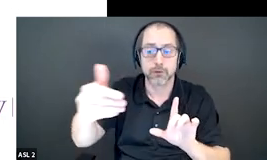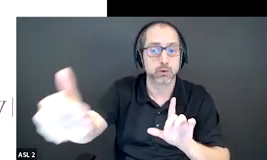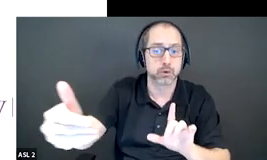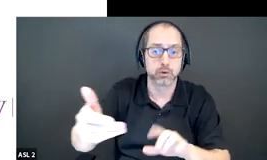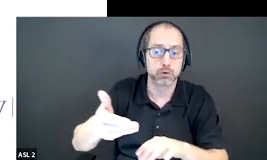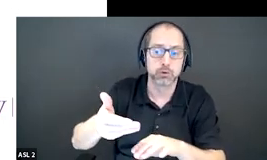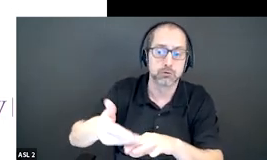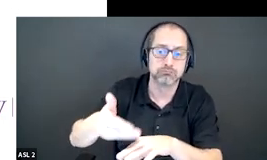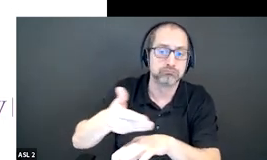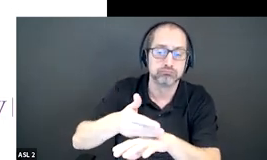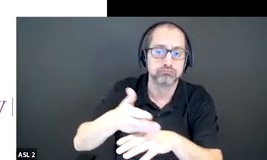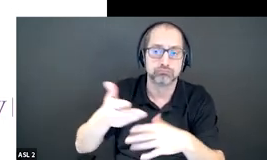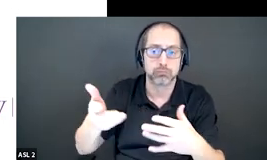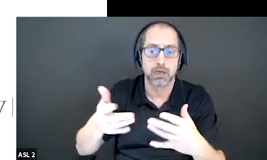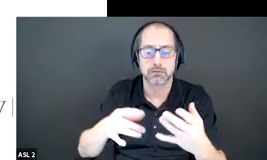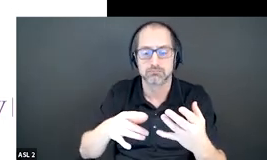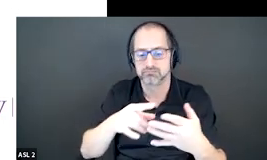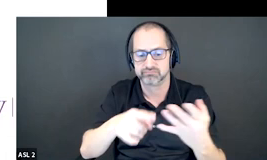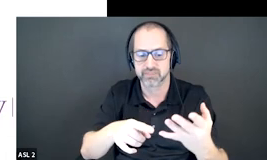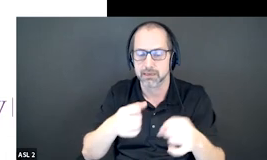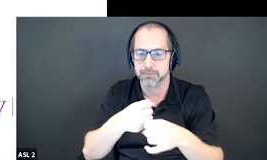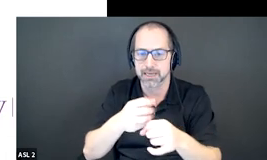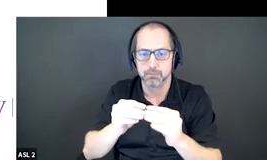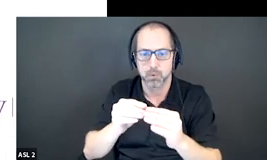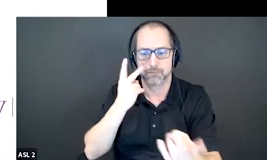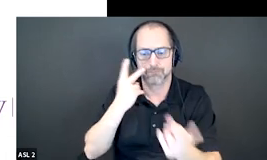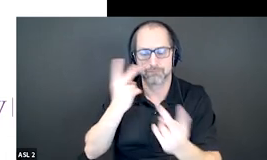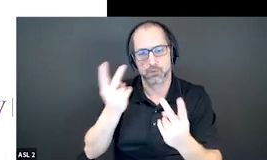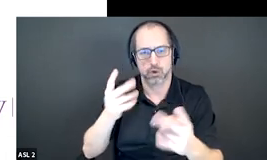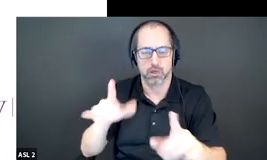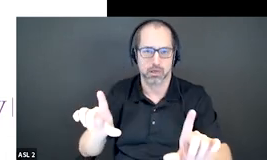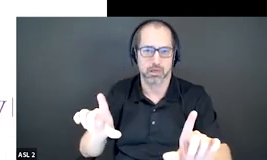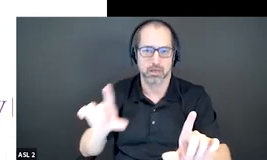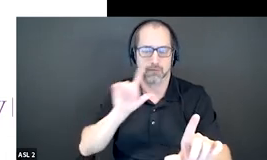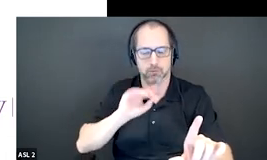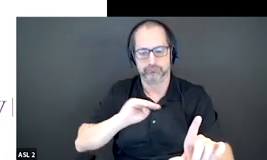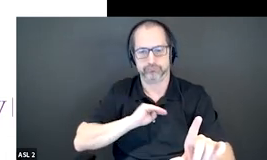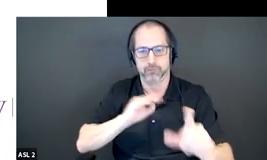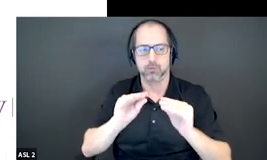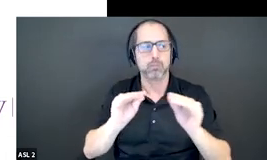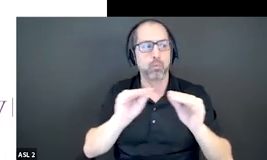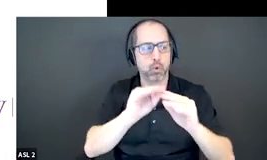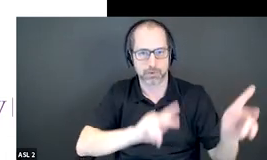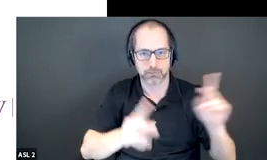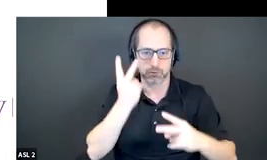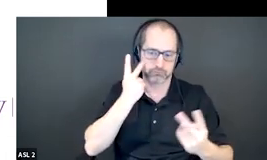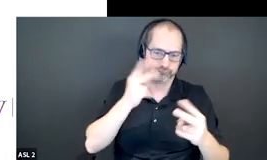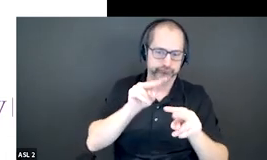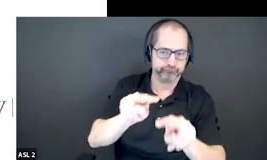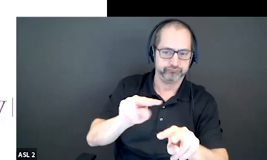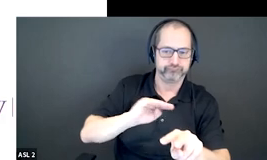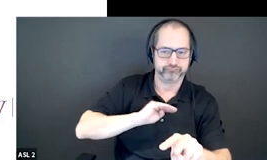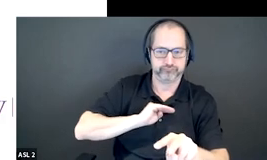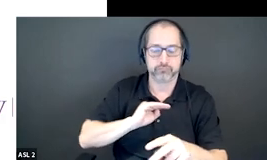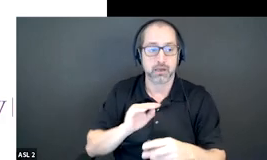uh something to make it more visually appealing for a greater number of people and that's it on